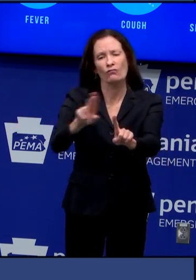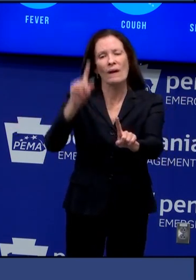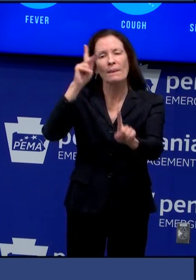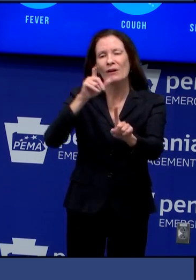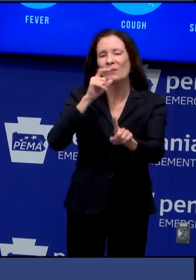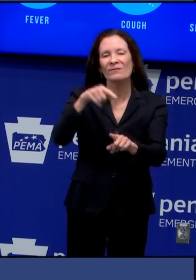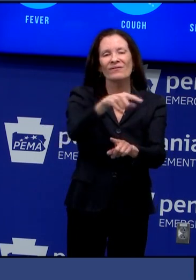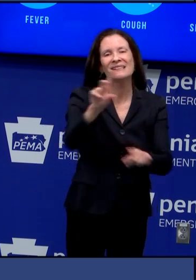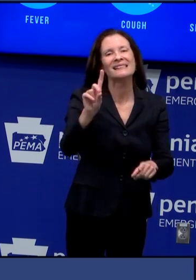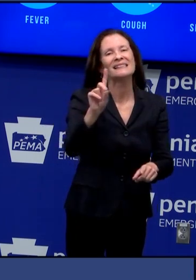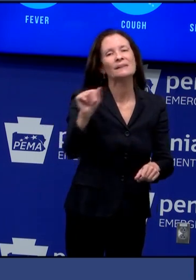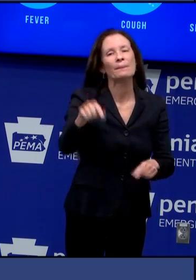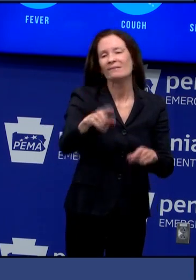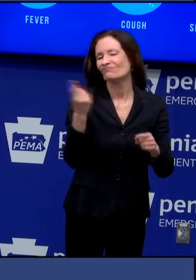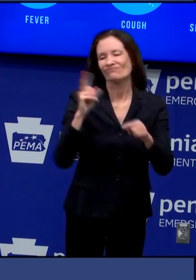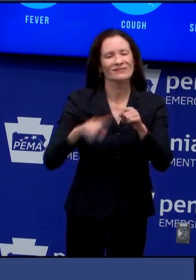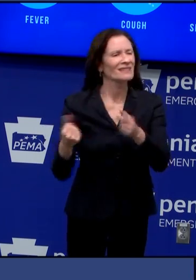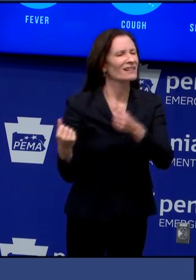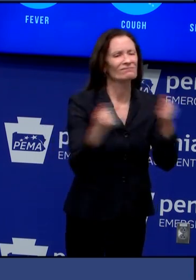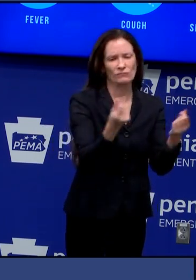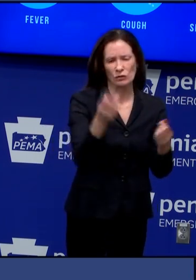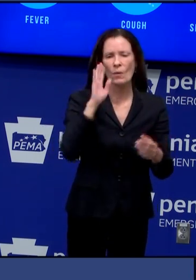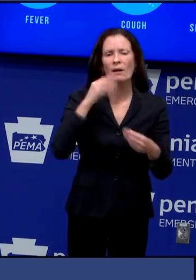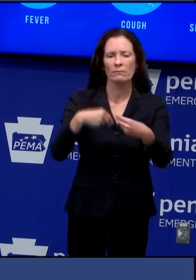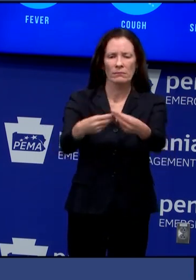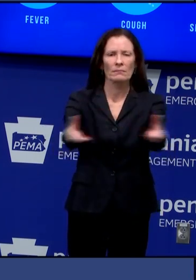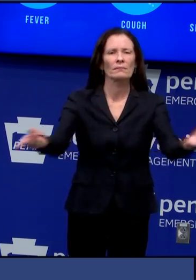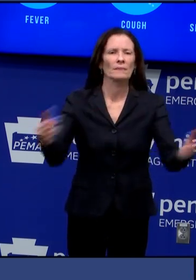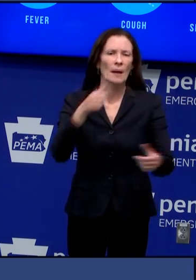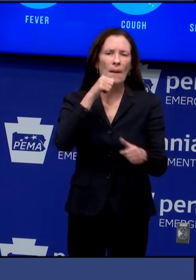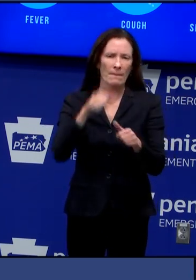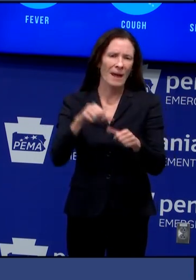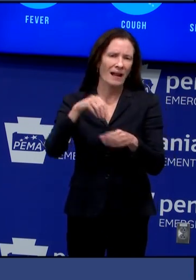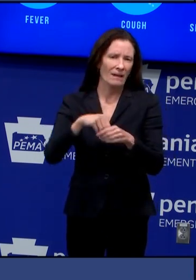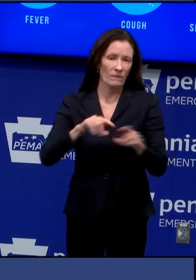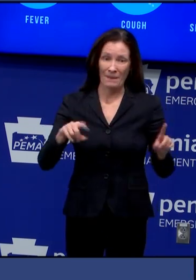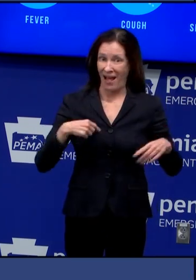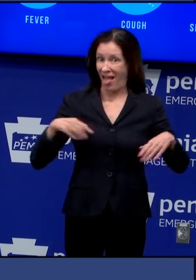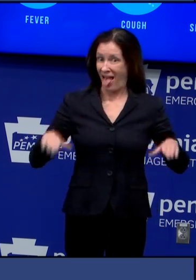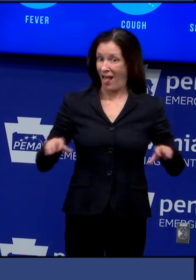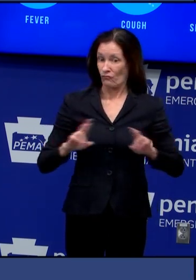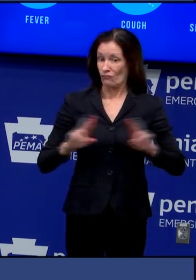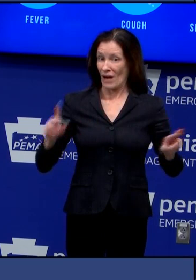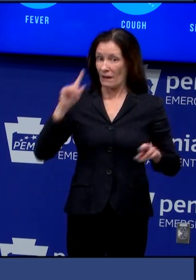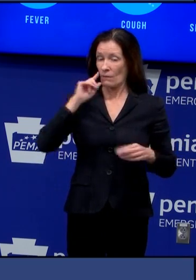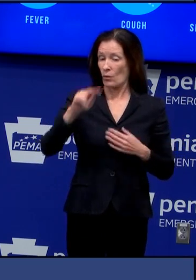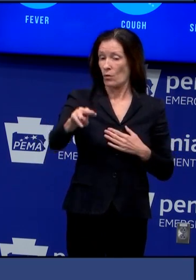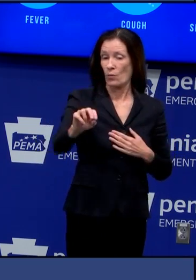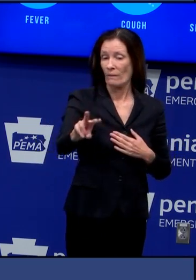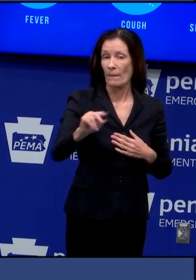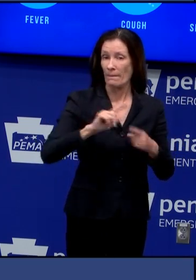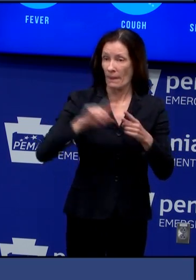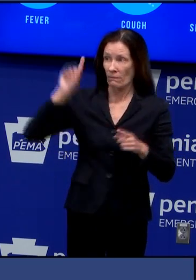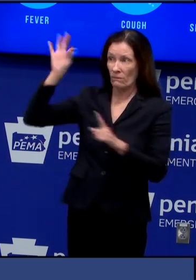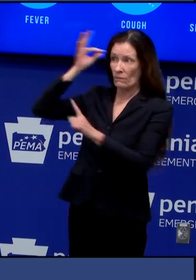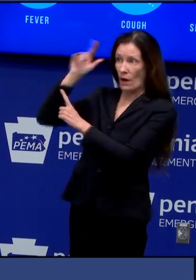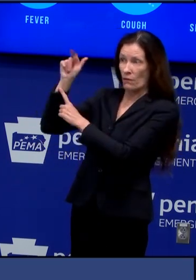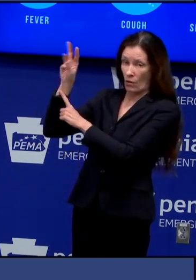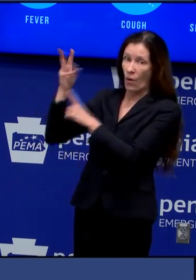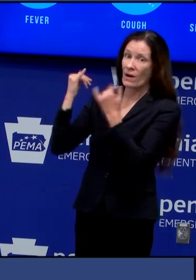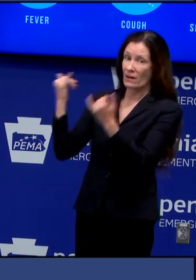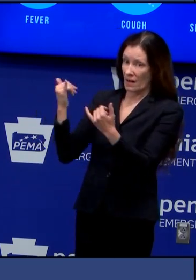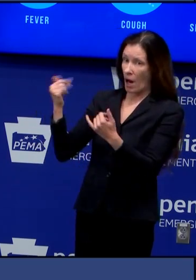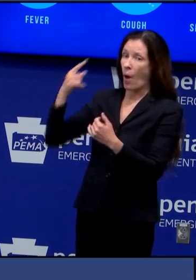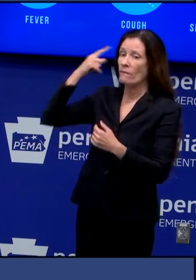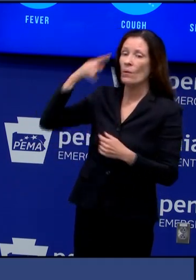we don't have that option so we are mandated as well we should be by federal law to provide opportunities for voters